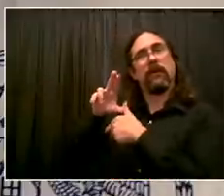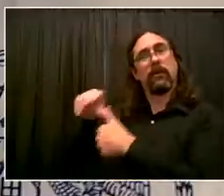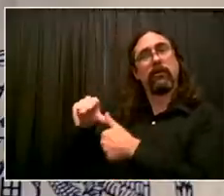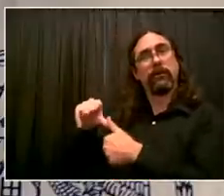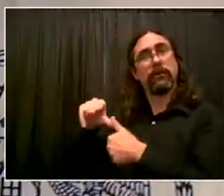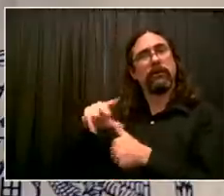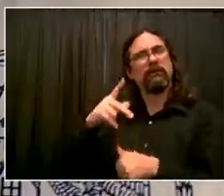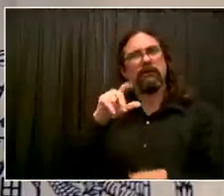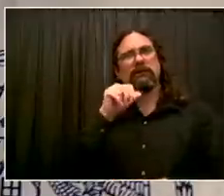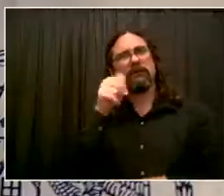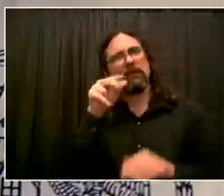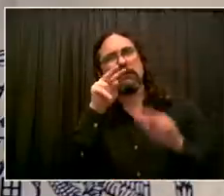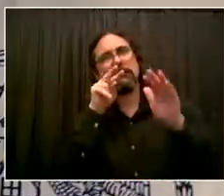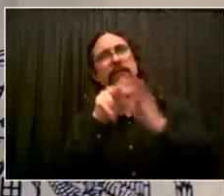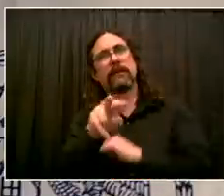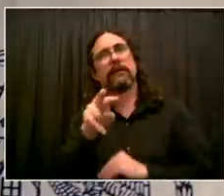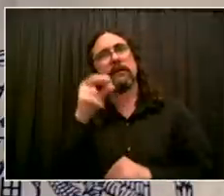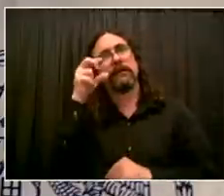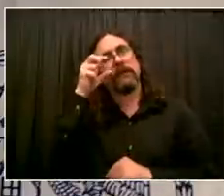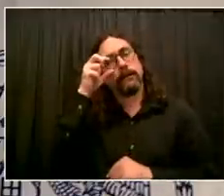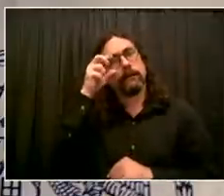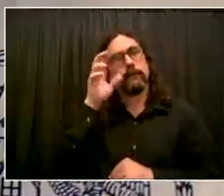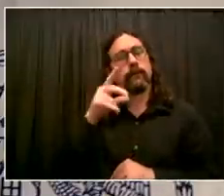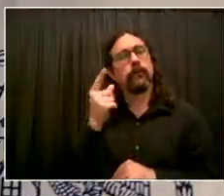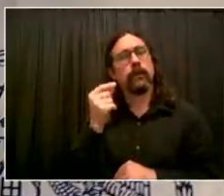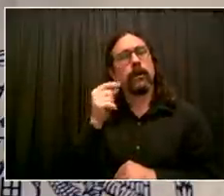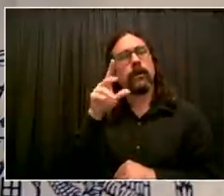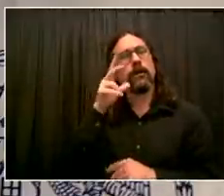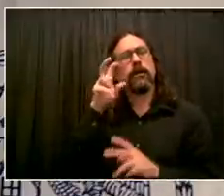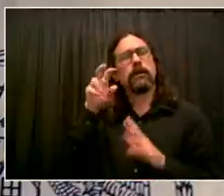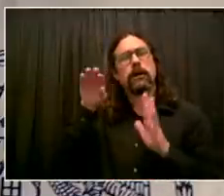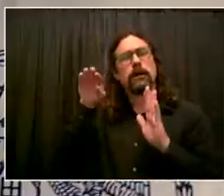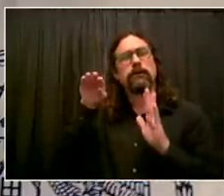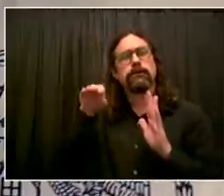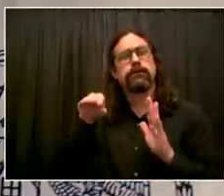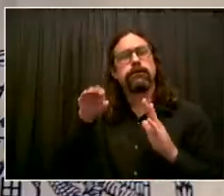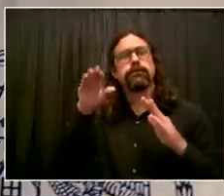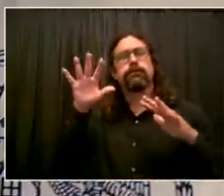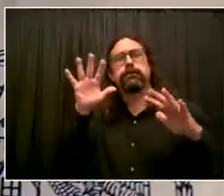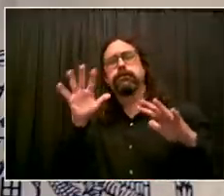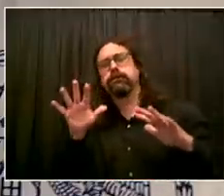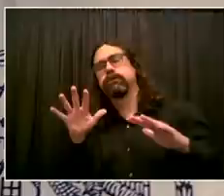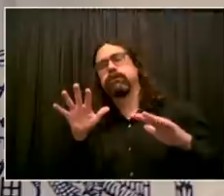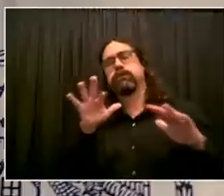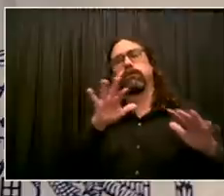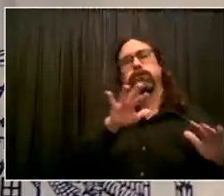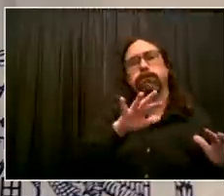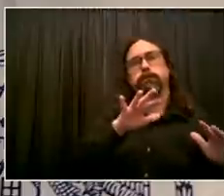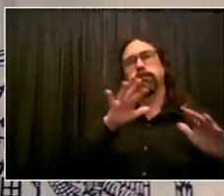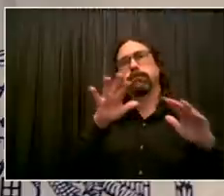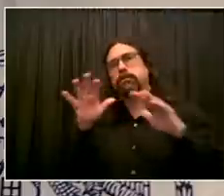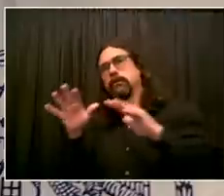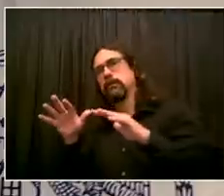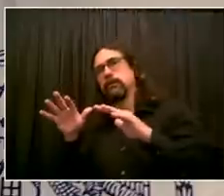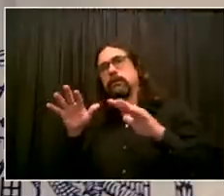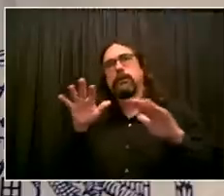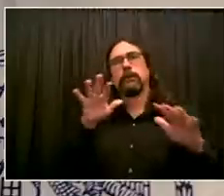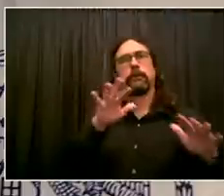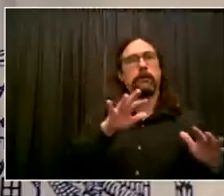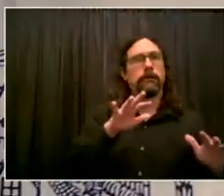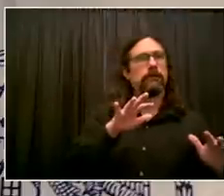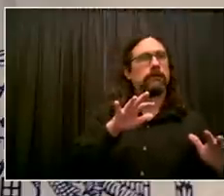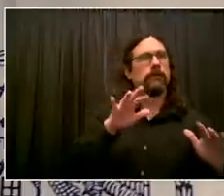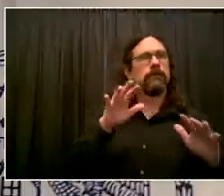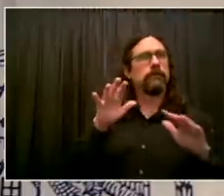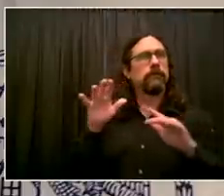were not only working class people, hardworking, struggling people, immigrants, but in many cases, undocumented immigrants. Over